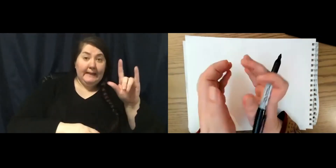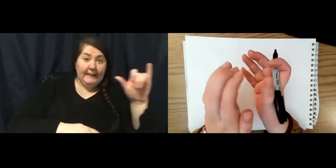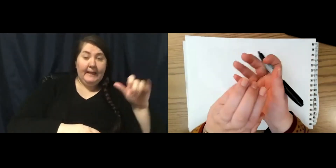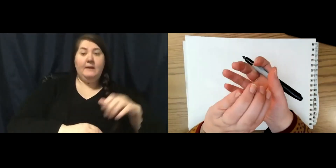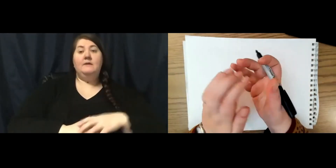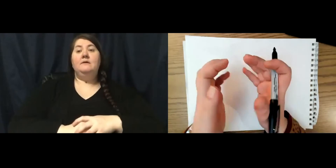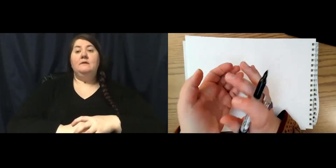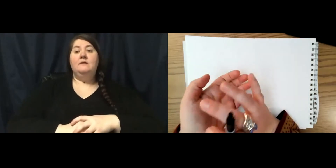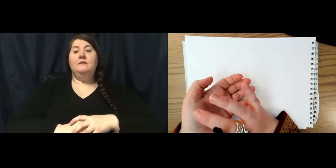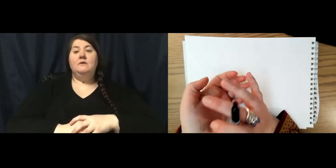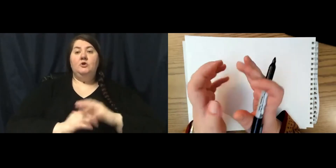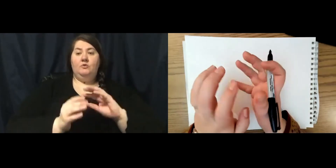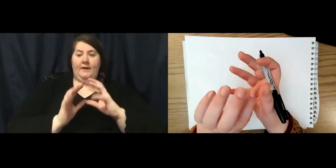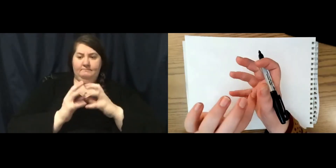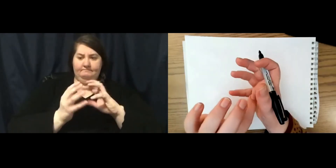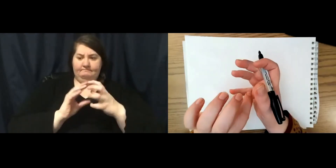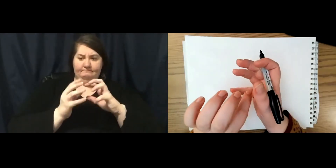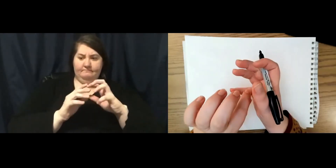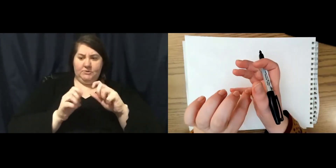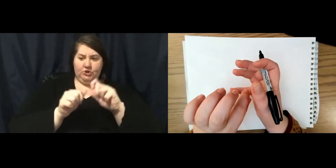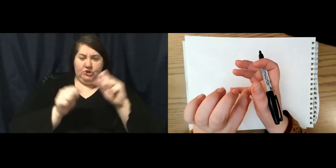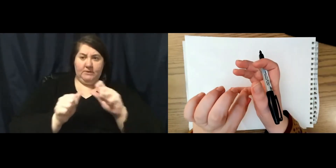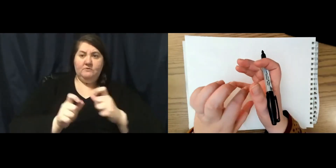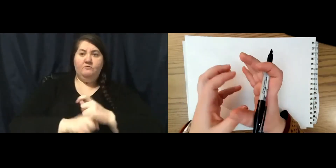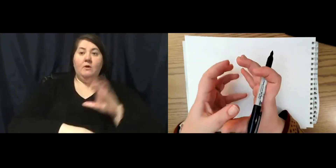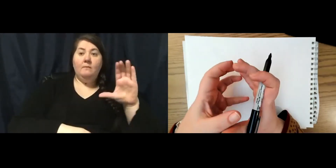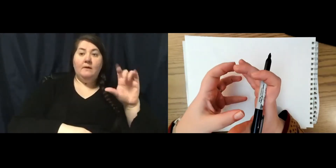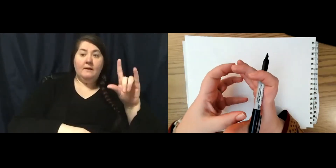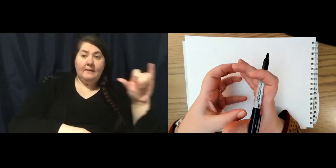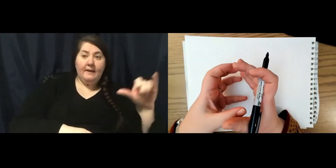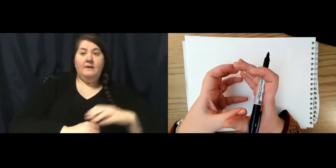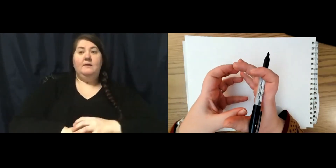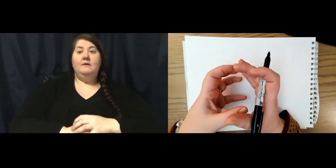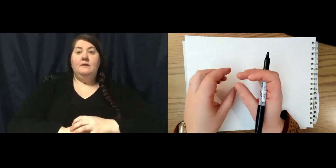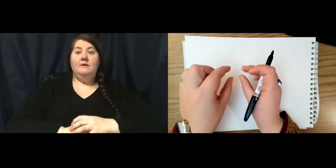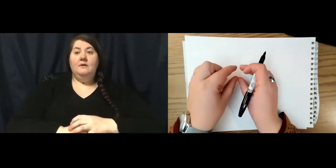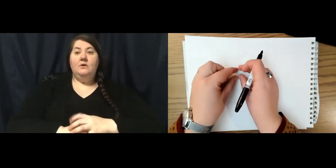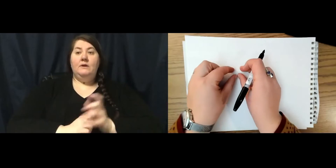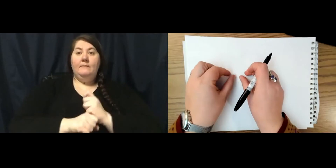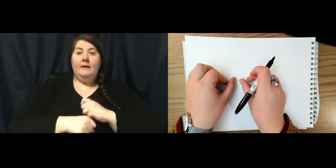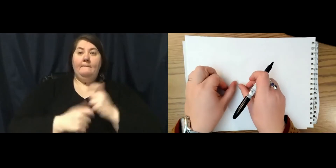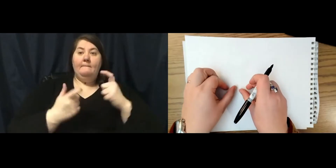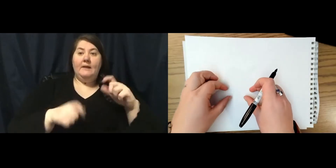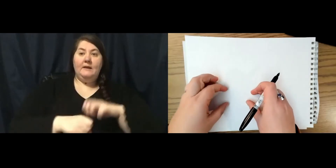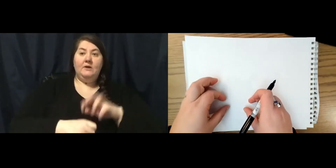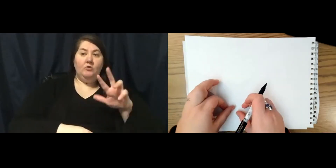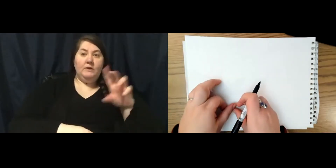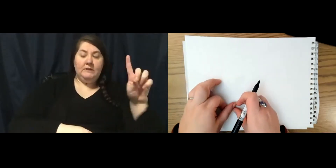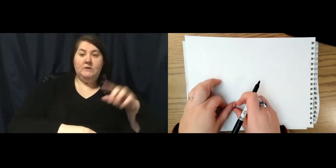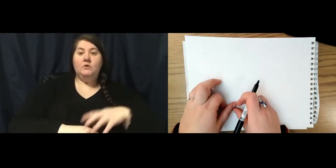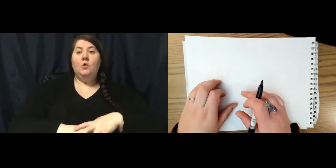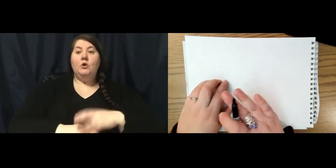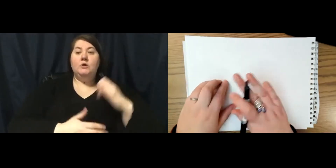actually form the shapes out of the clay that you have and you can make them big in 3D. Or you can just draw using